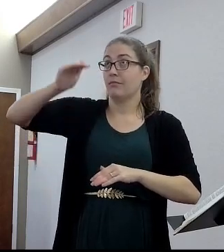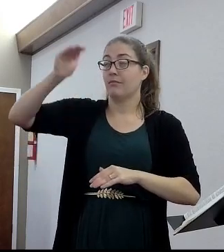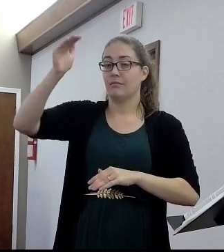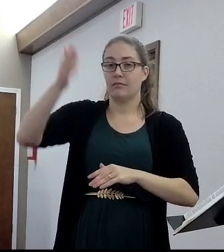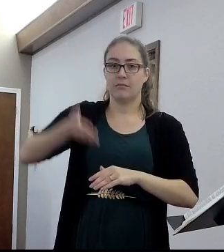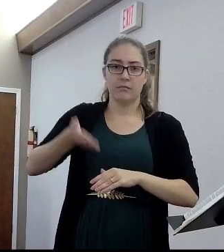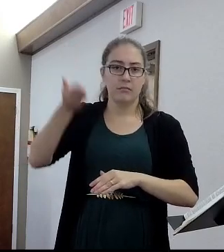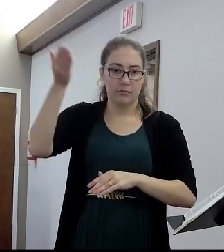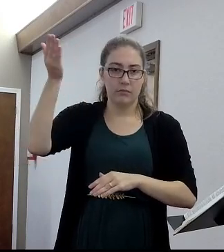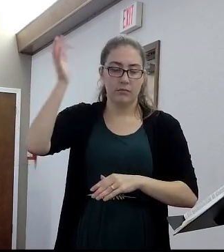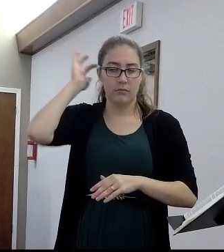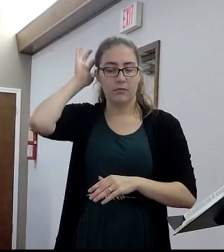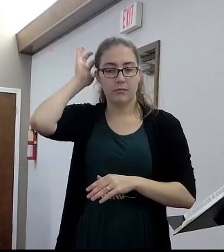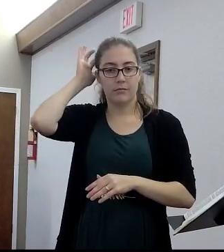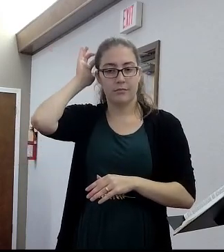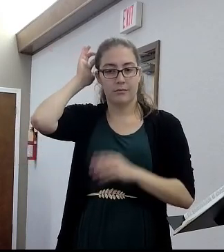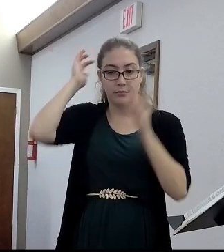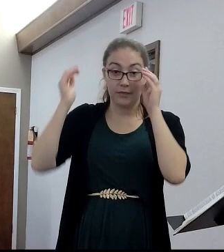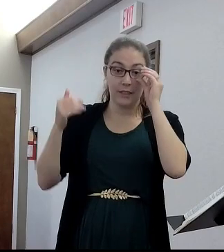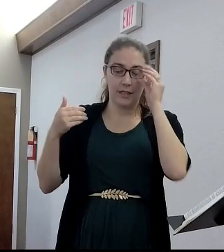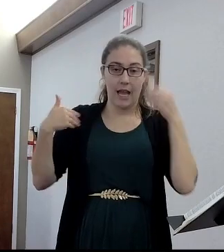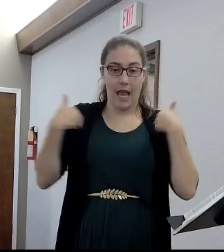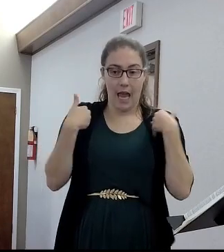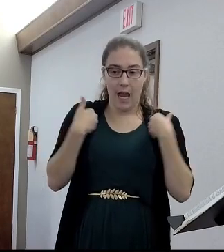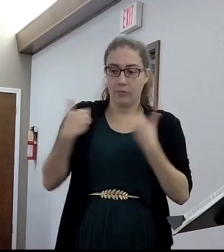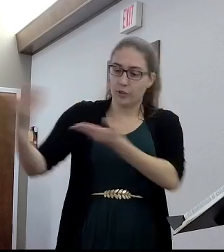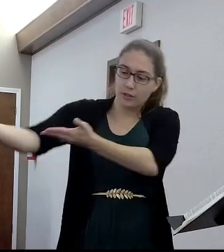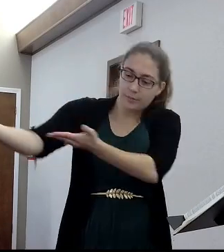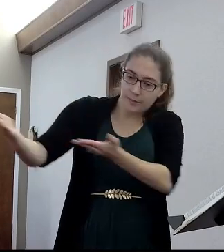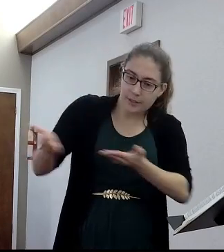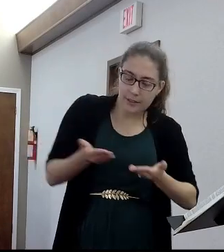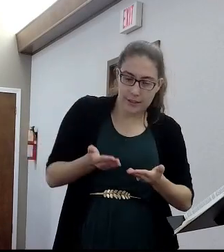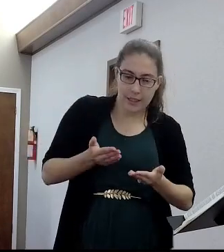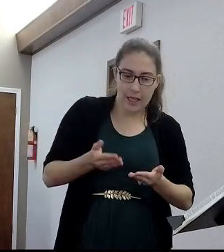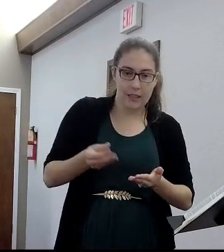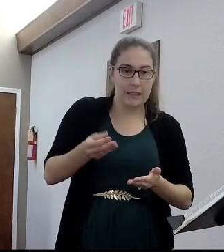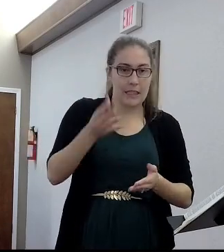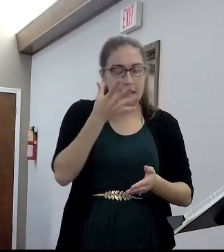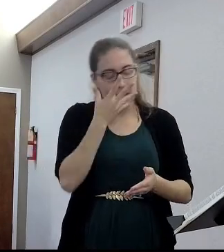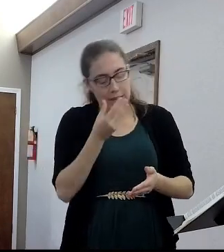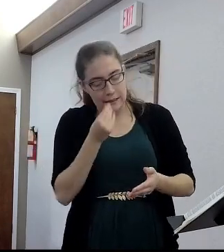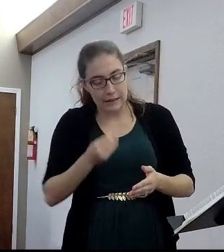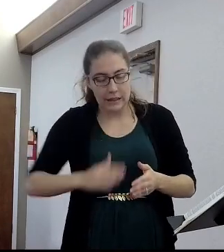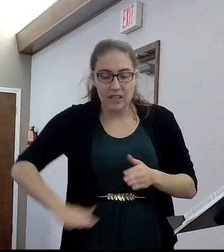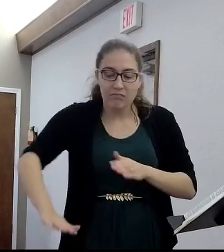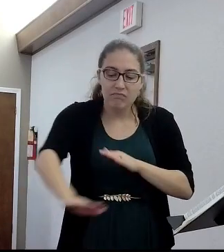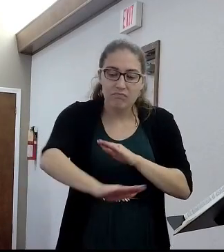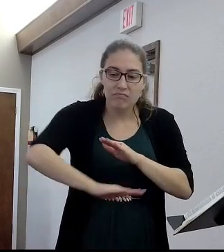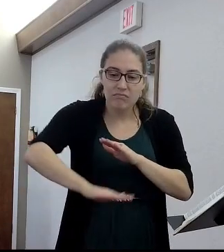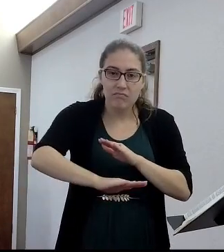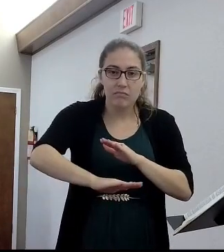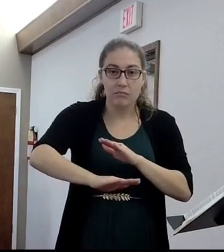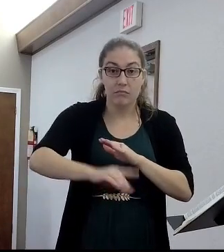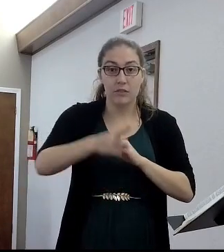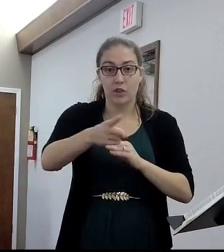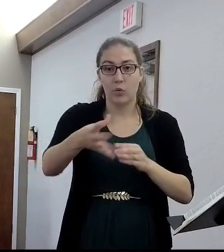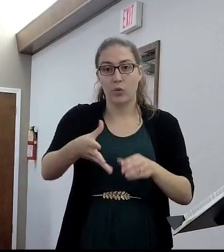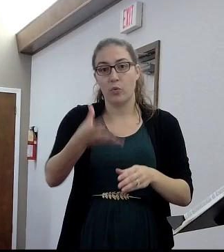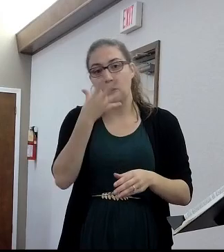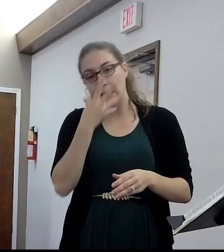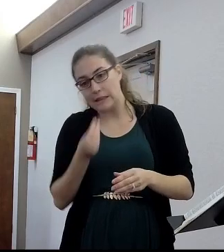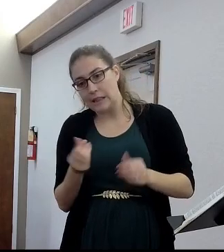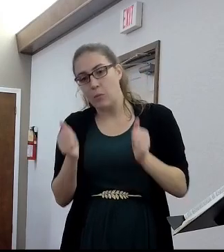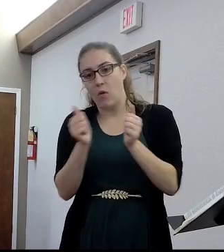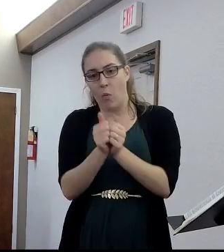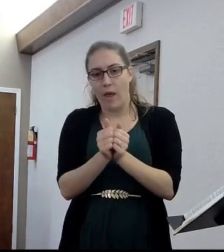in. Many times at night, you'd bring your animals in and they would sleep in the lower section, dirt floors. And so you slept with your sheep or